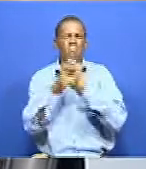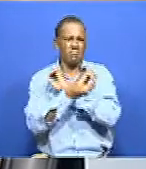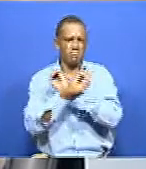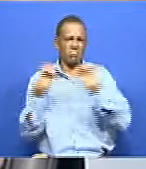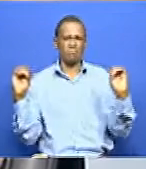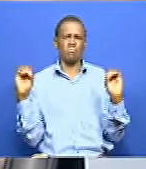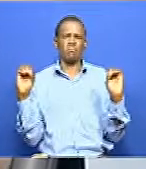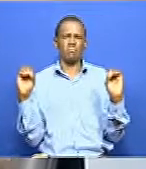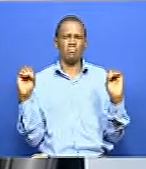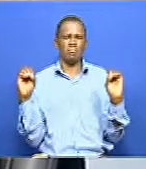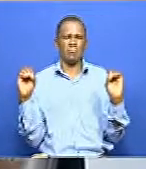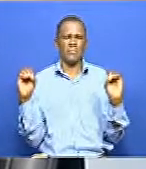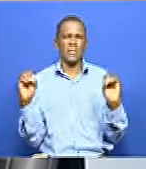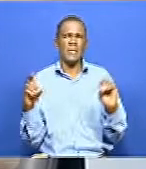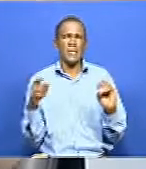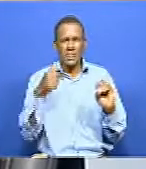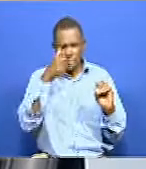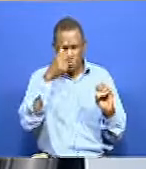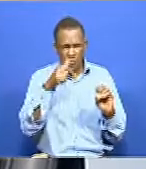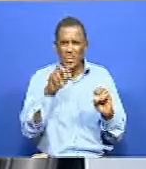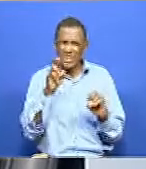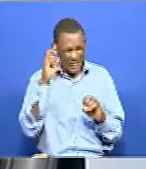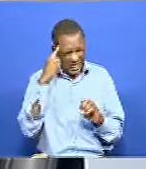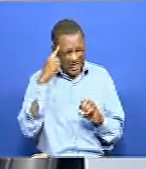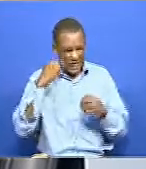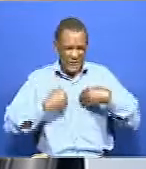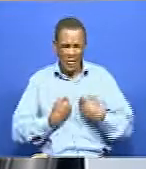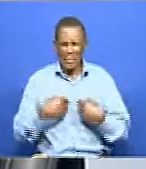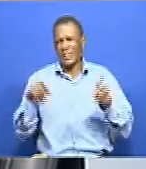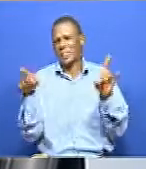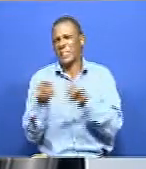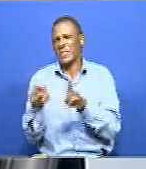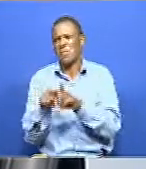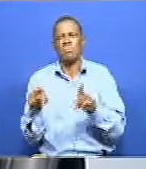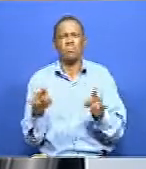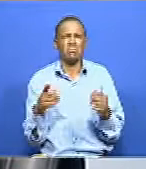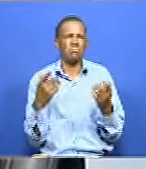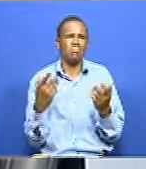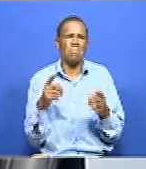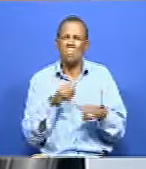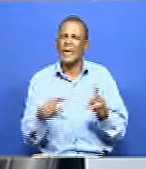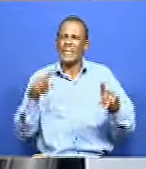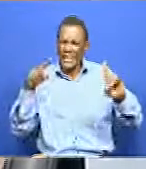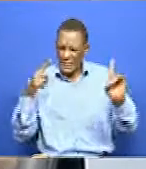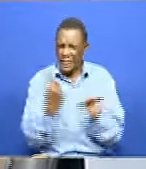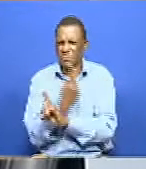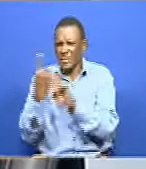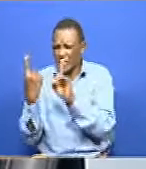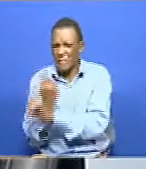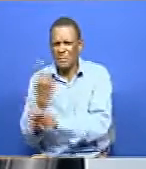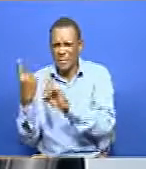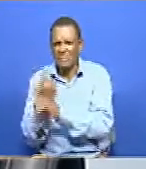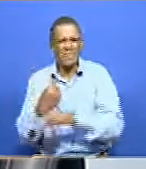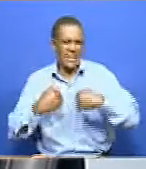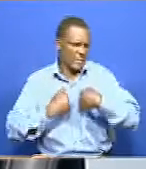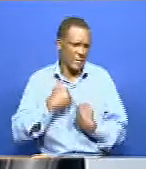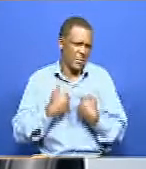take disability as a bracket. Forgetting we have categories of different disability within that big bracket.